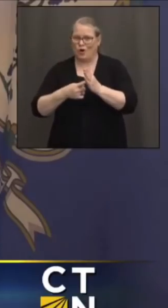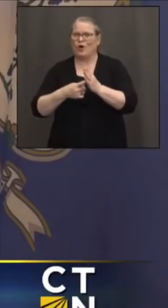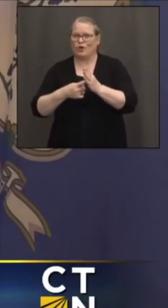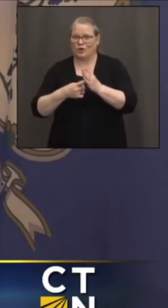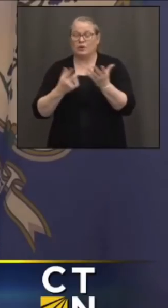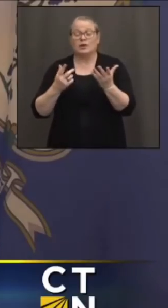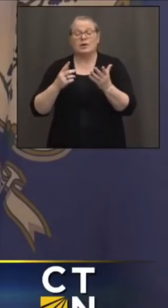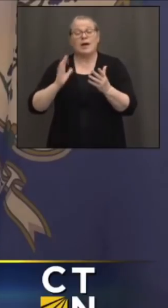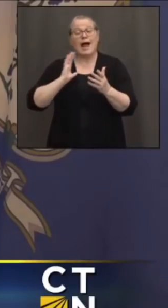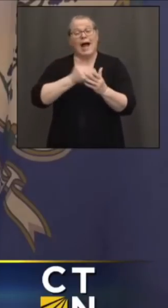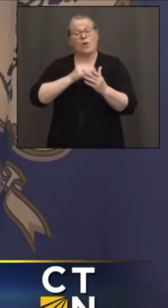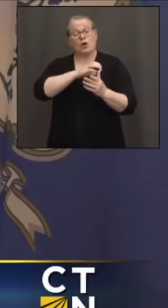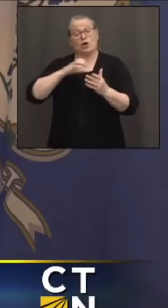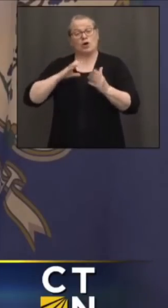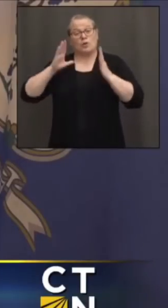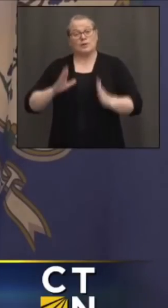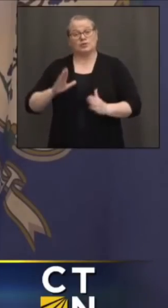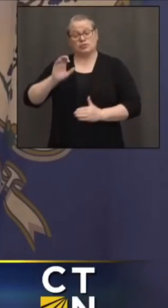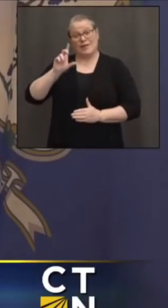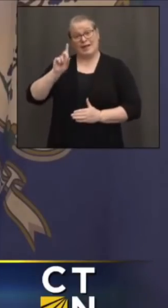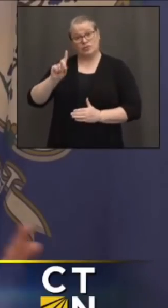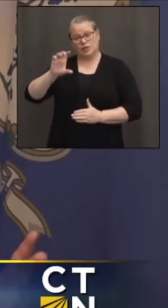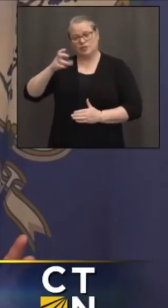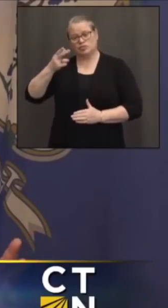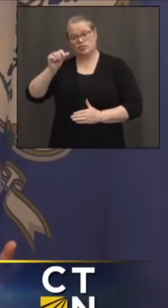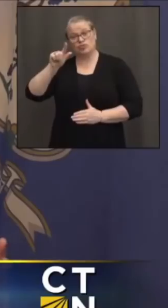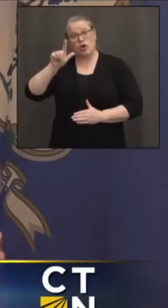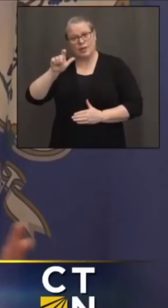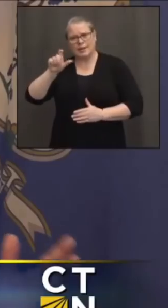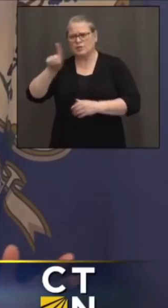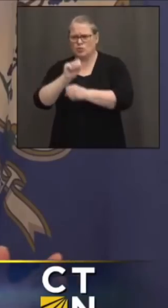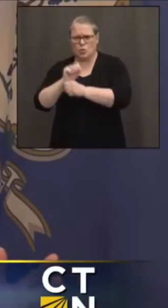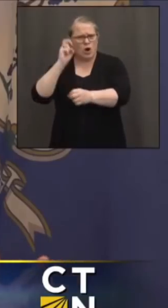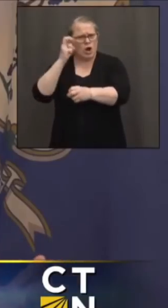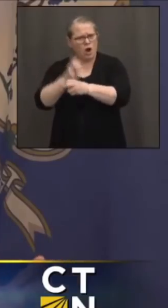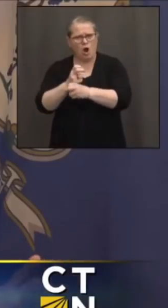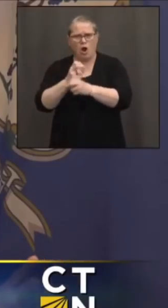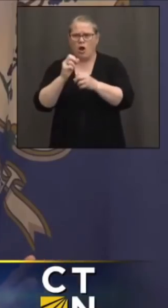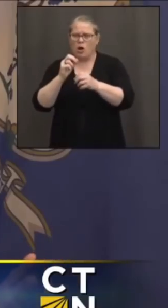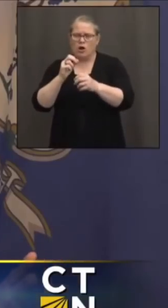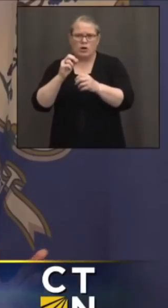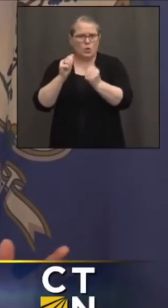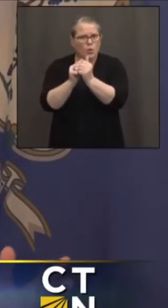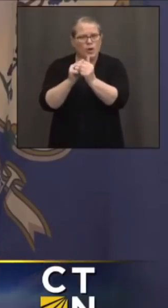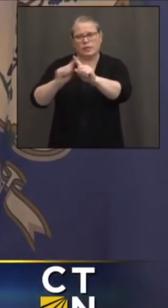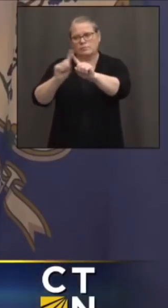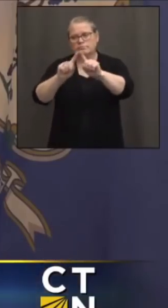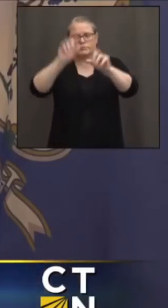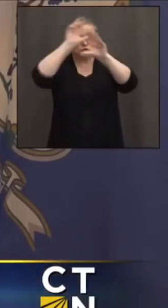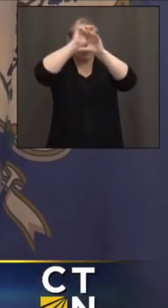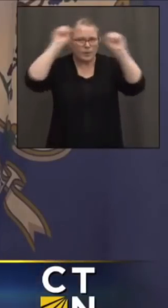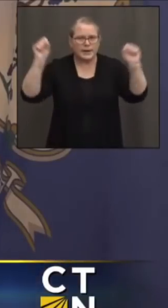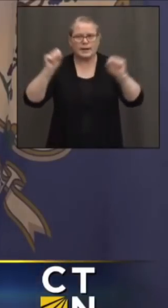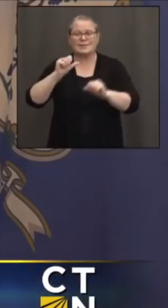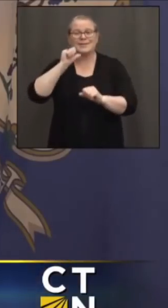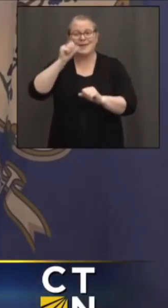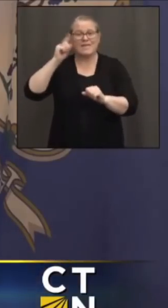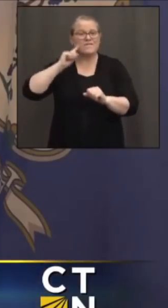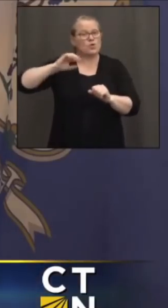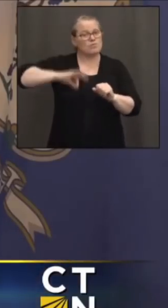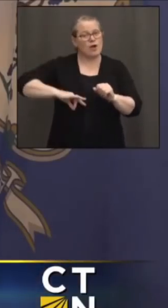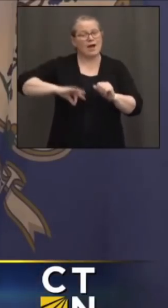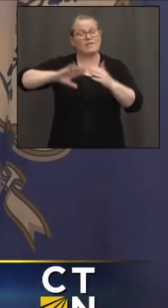commissioner of education, working very hard with superintendents and the not-for-profit community, trying to put together